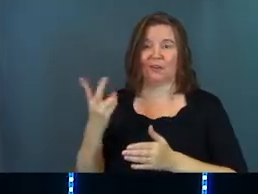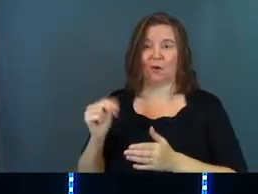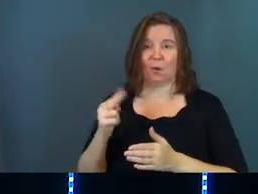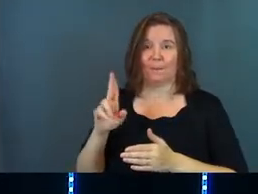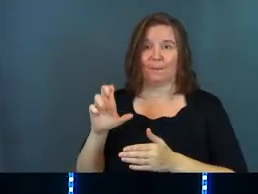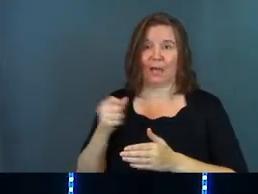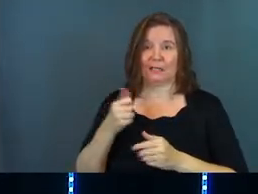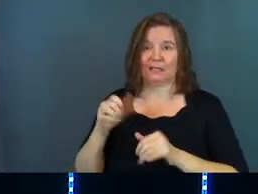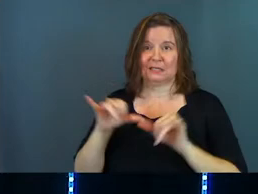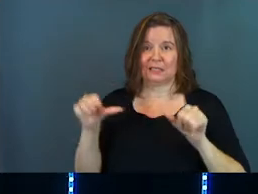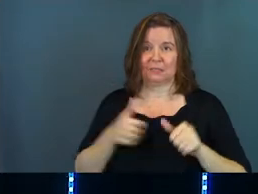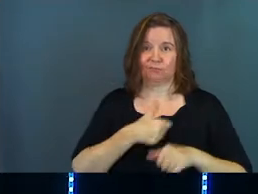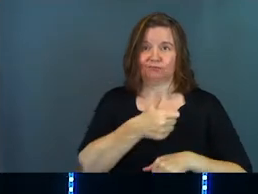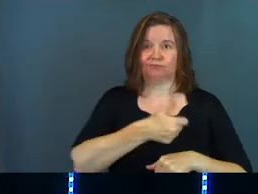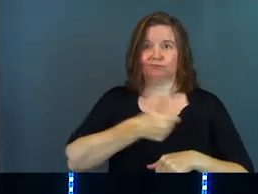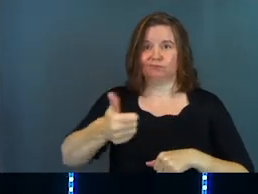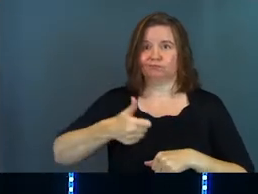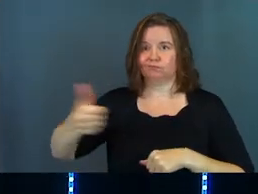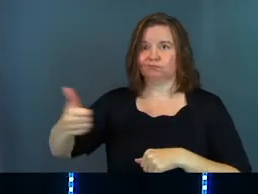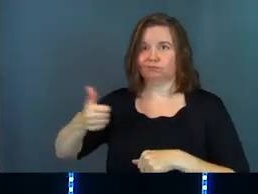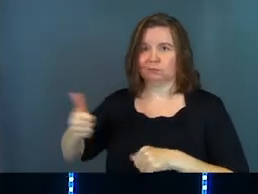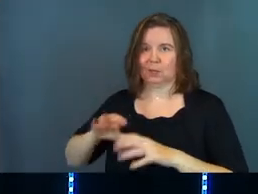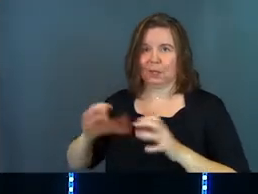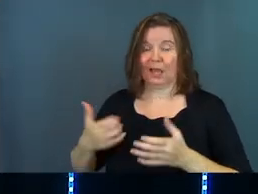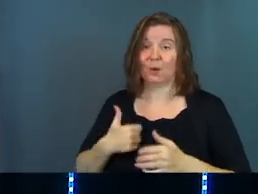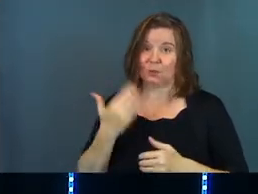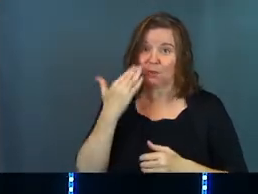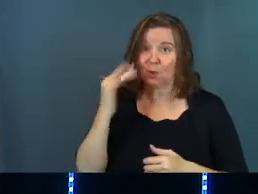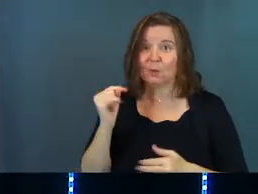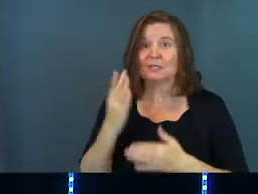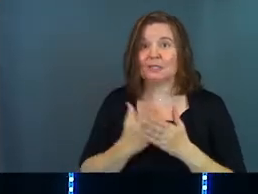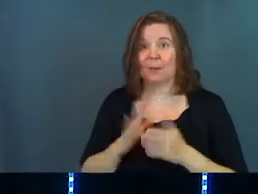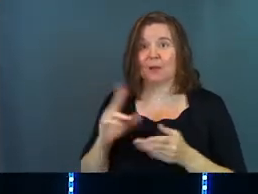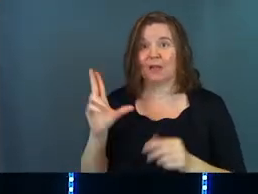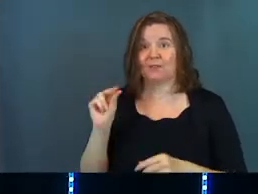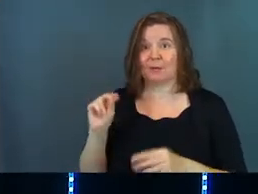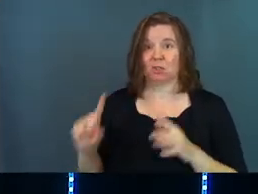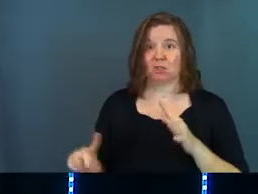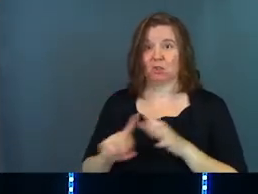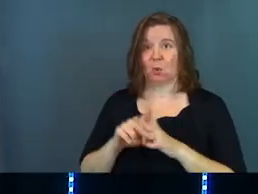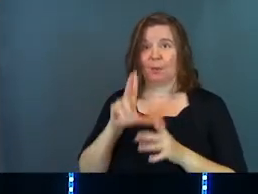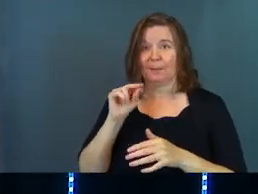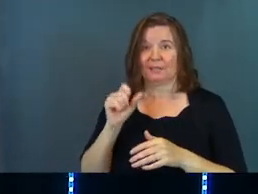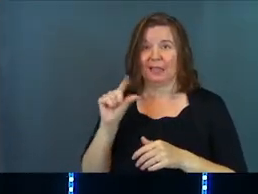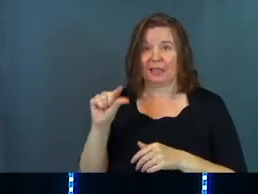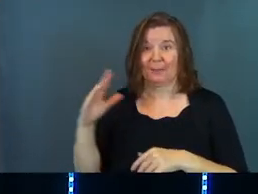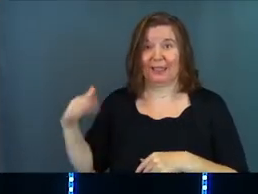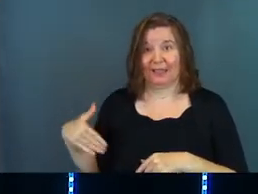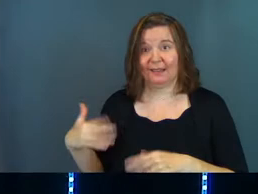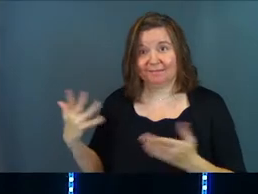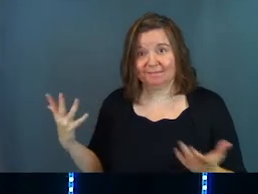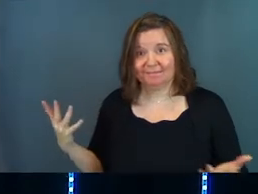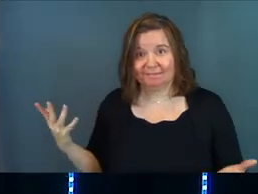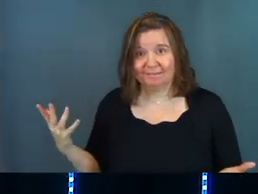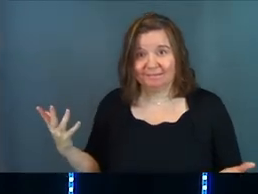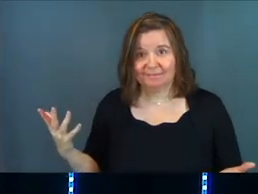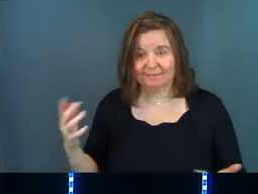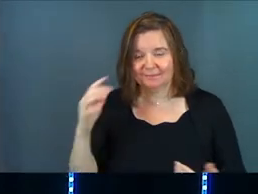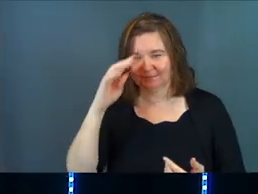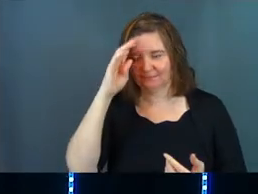own bus system that takes them from the dorm to the class. And wouldn't you know it, some of the freshmen show up to the bus stop a little bit late. Wouldn't you know it?